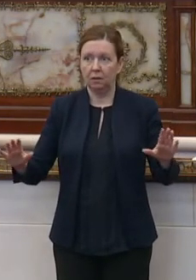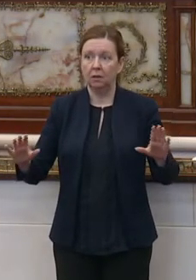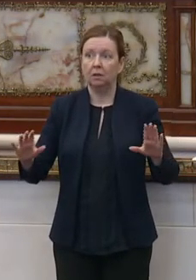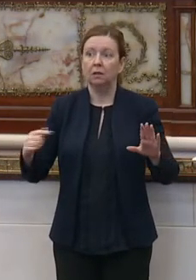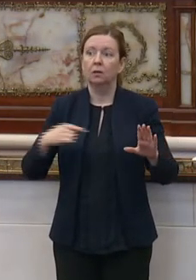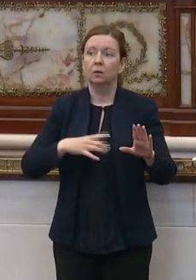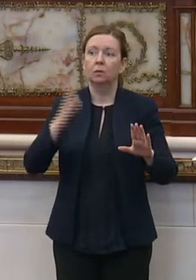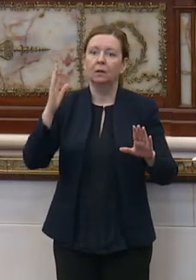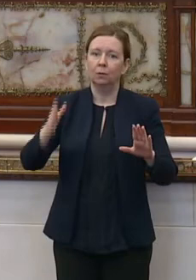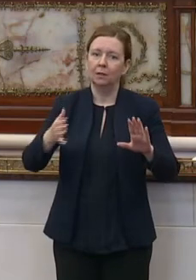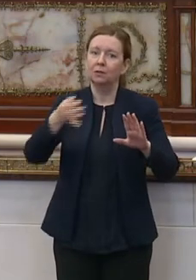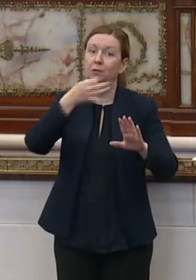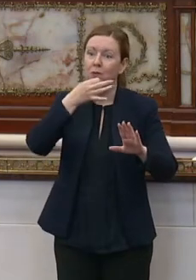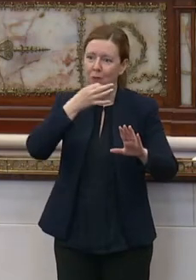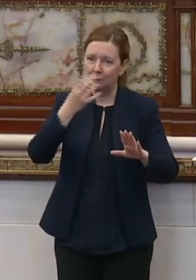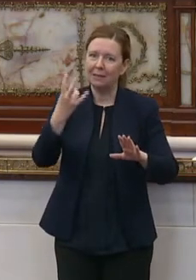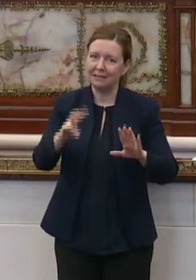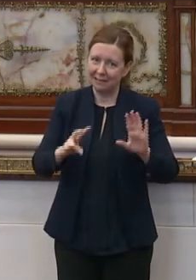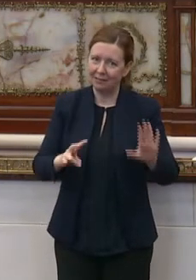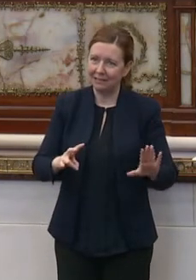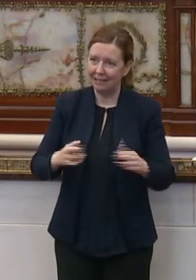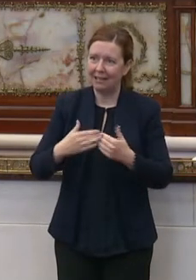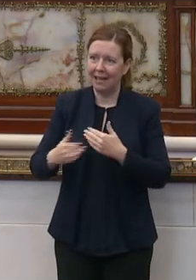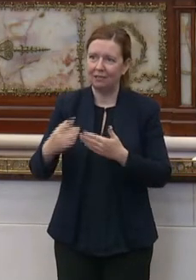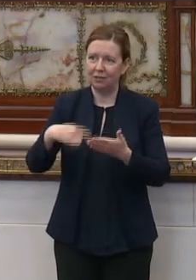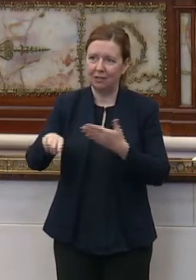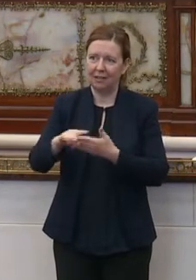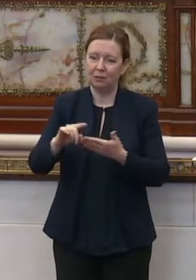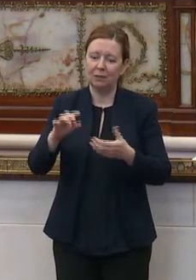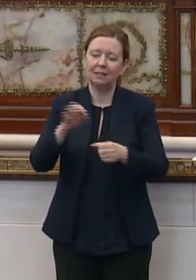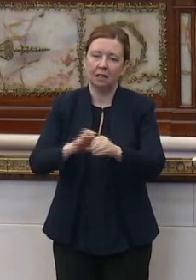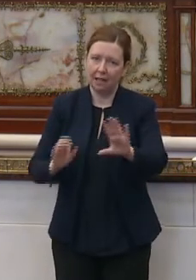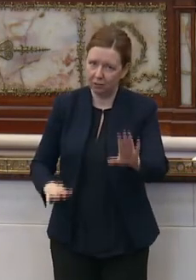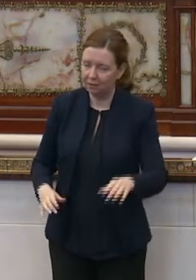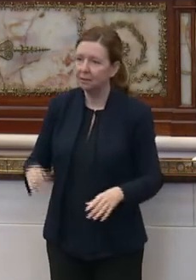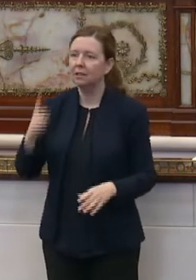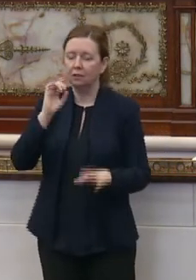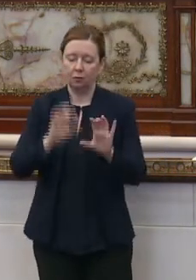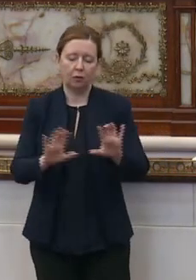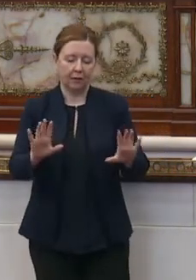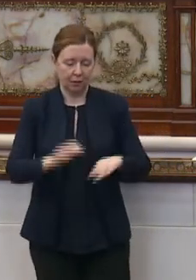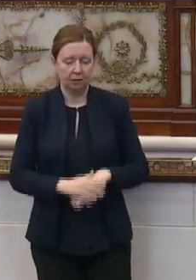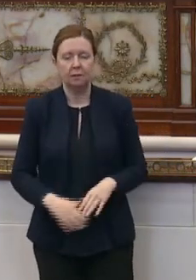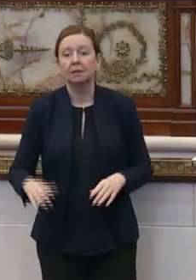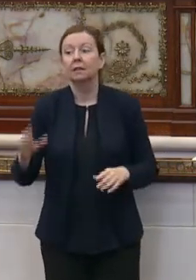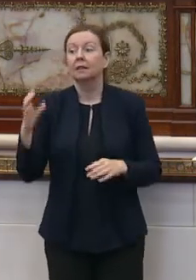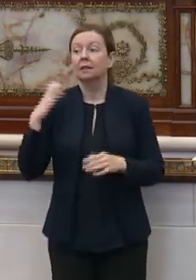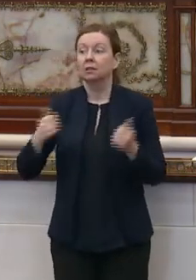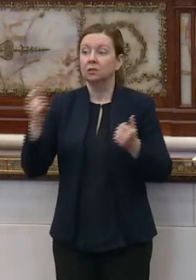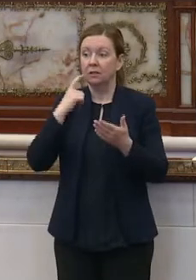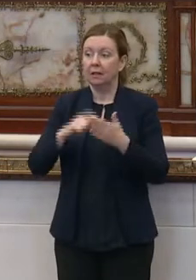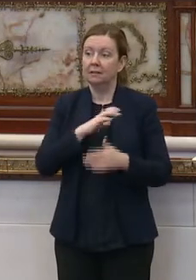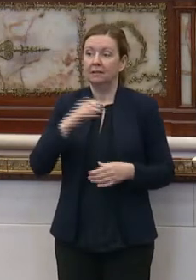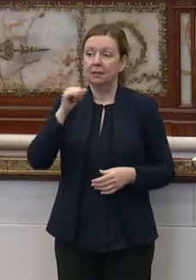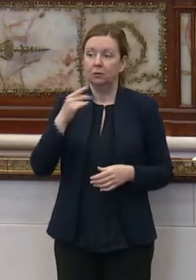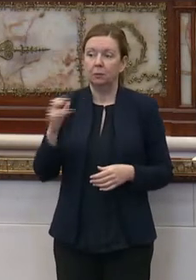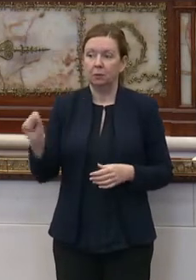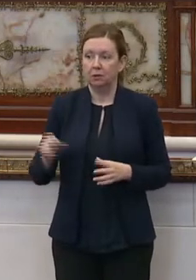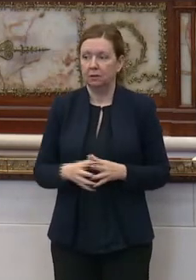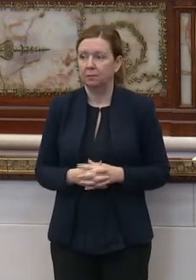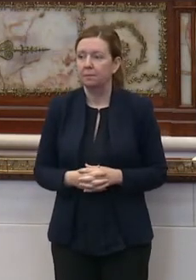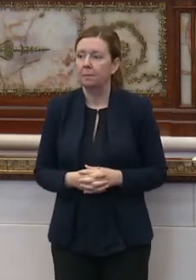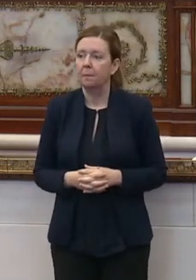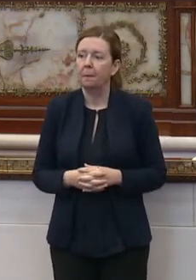we will be at 17-0, uh, after the next week's municipal election, just for the record. Chair recognizes Councilwoman Brooks.